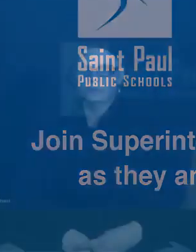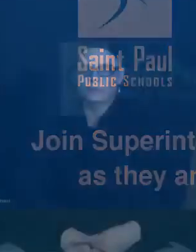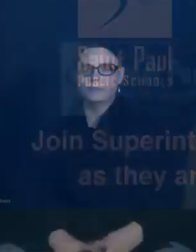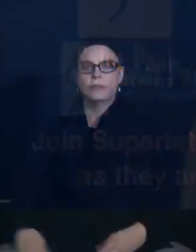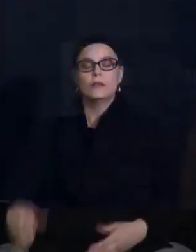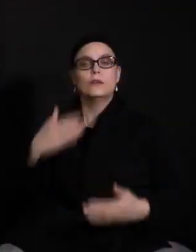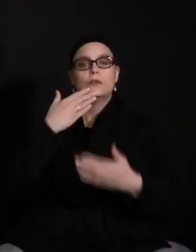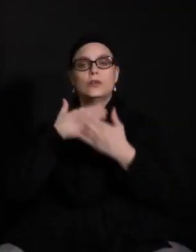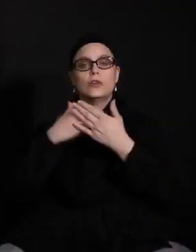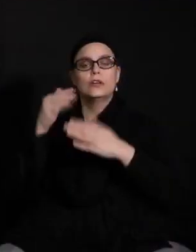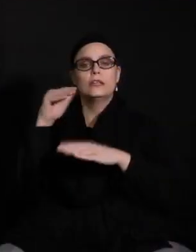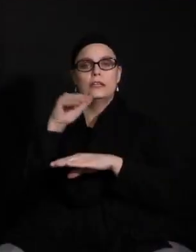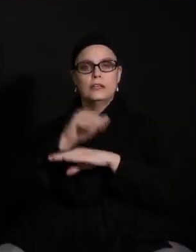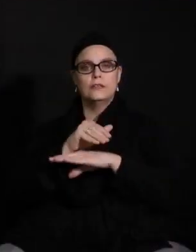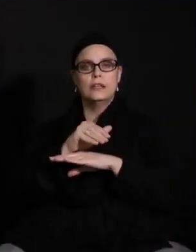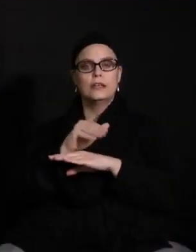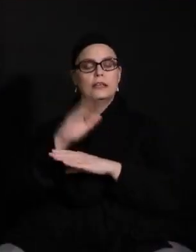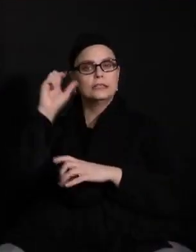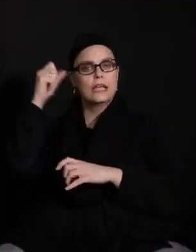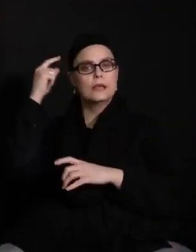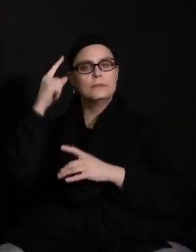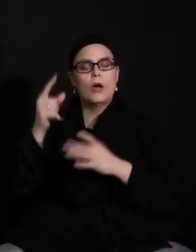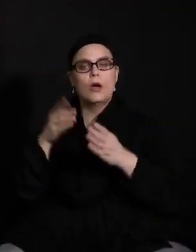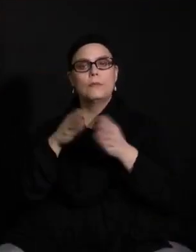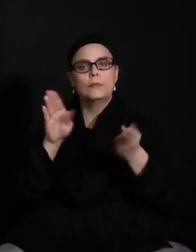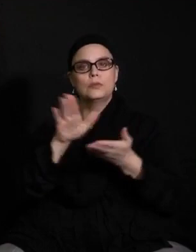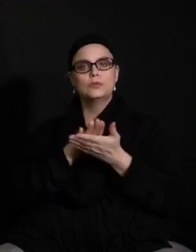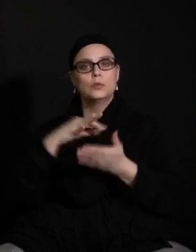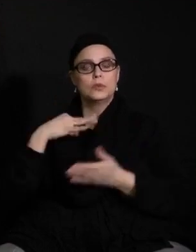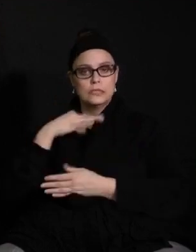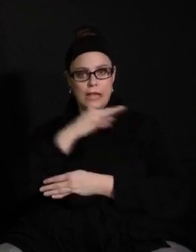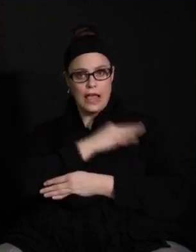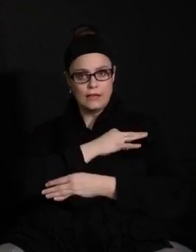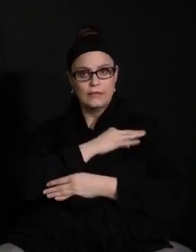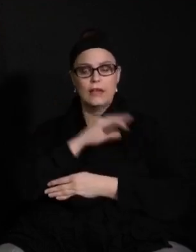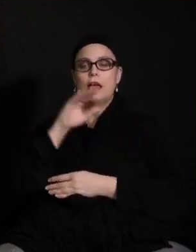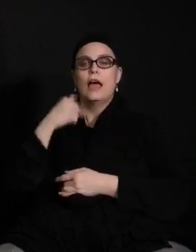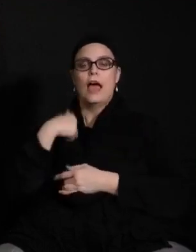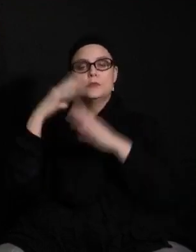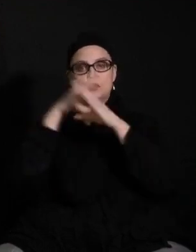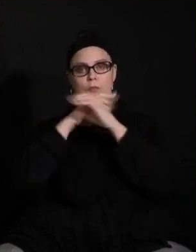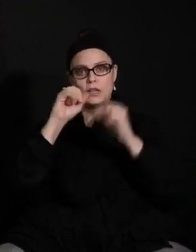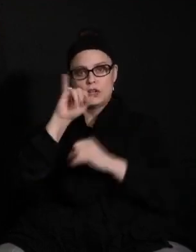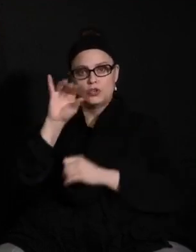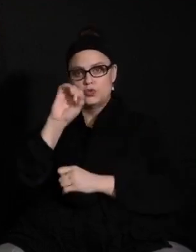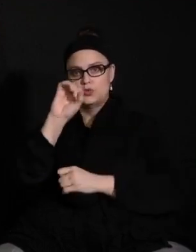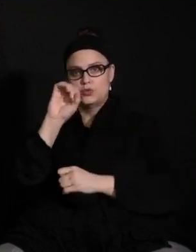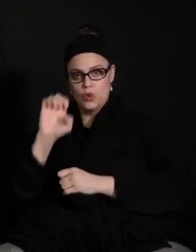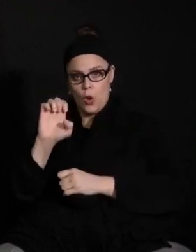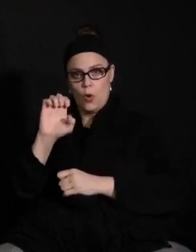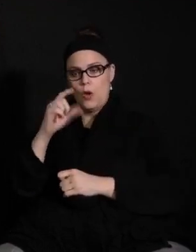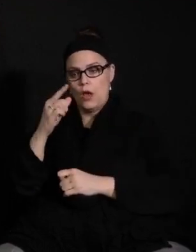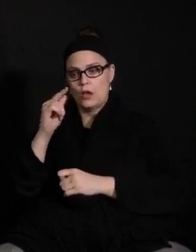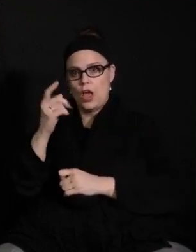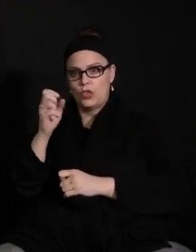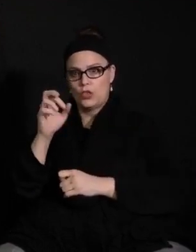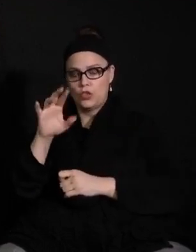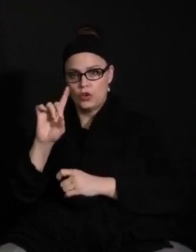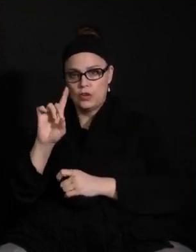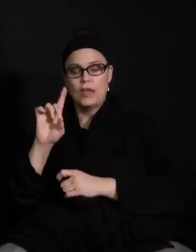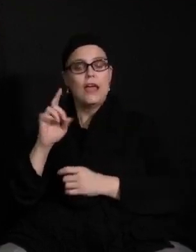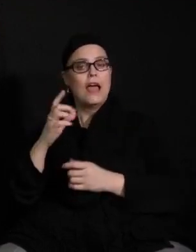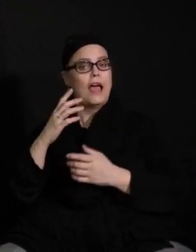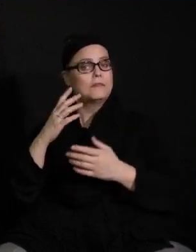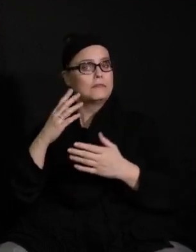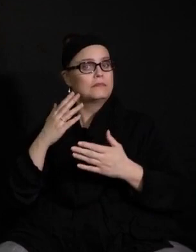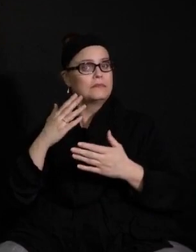Good evening St. Paul Public School staff. Superintendent Joe Gothard and grateful that you're spending some time either live with us tonight or that you're